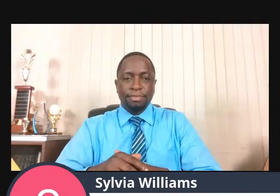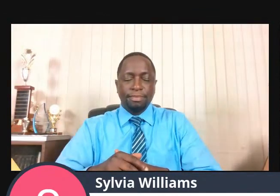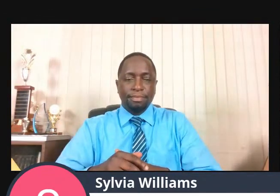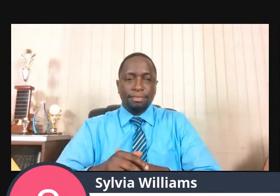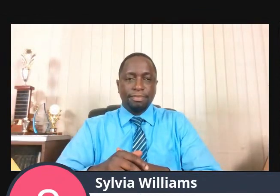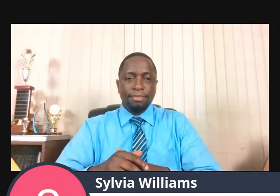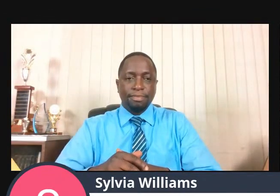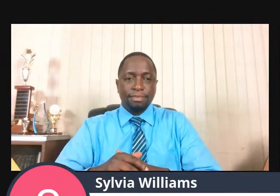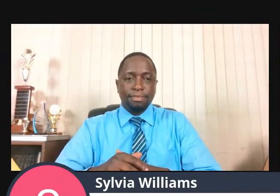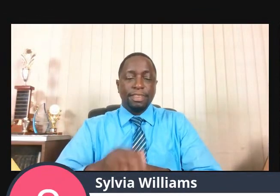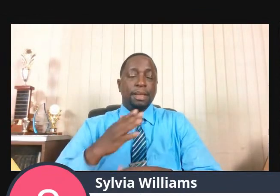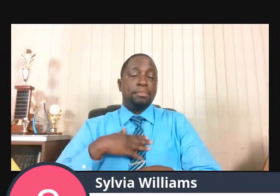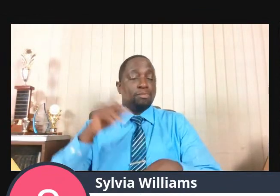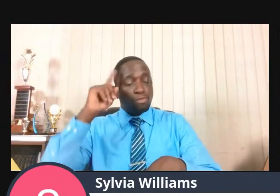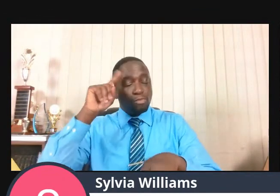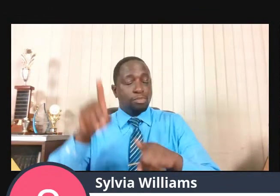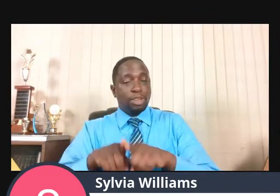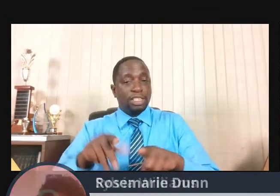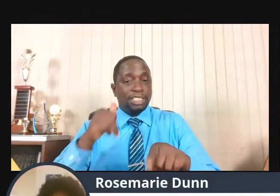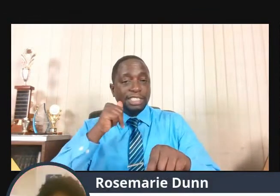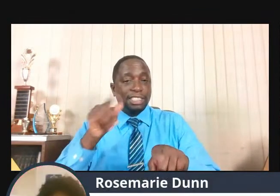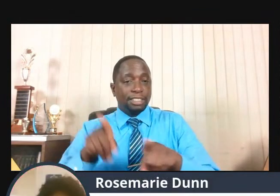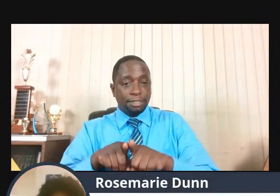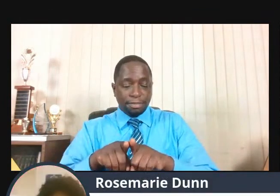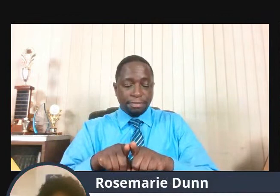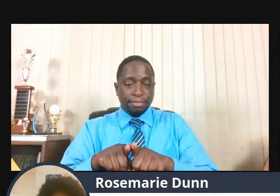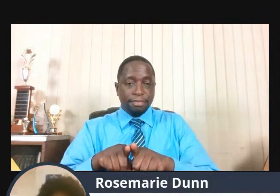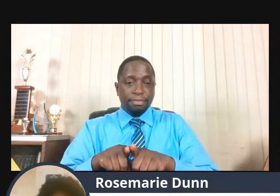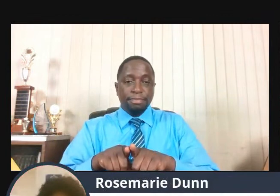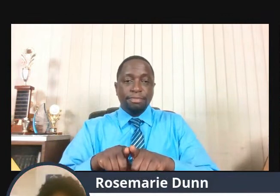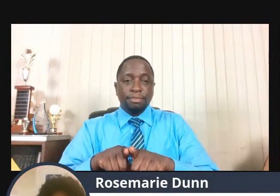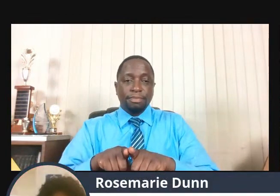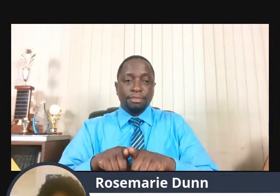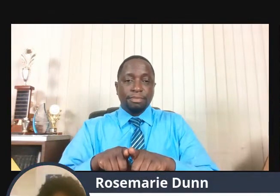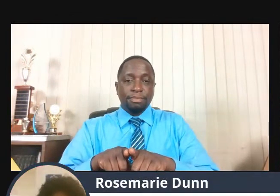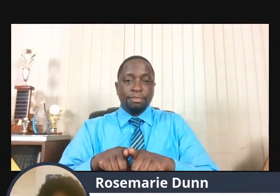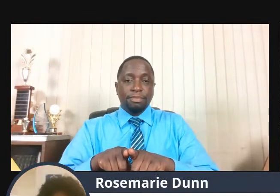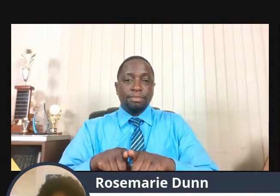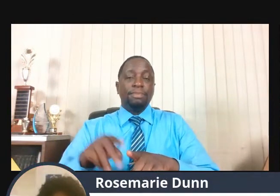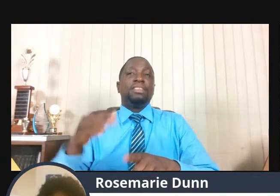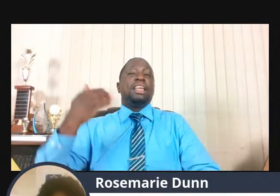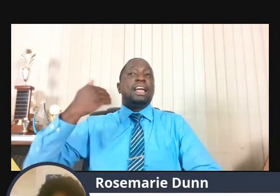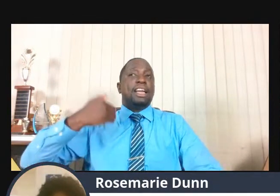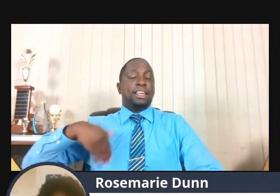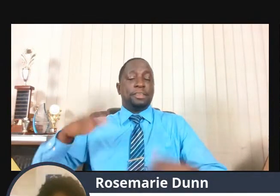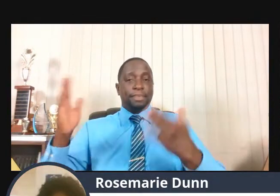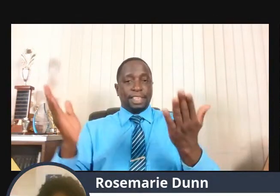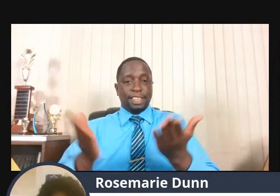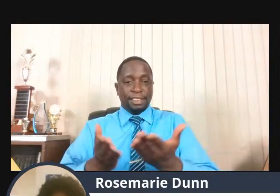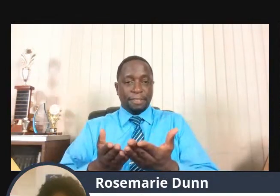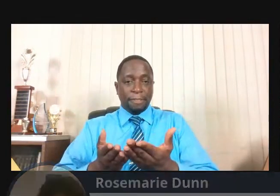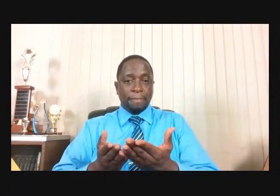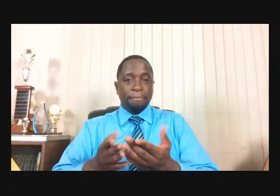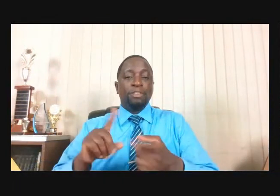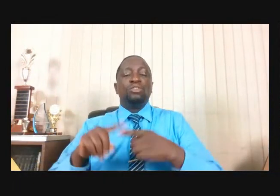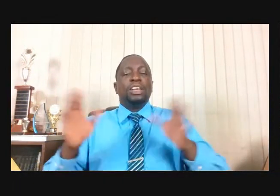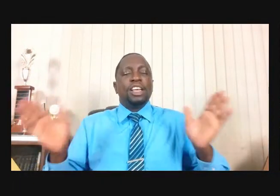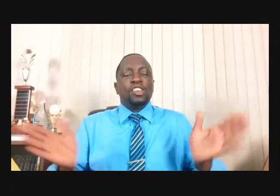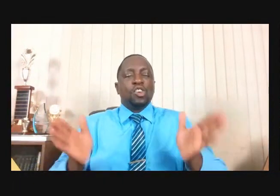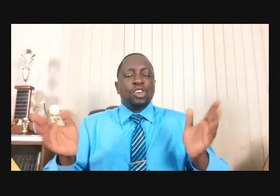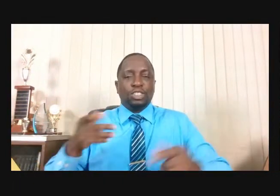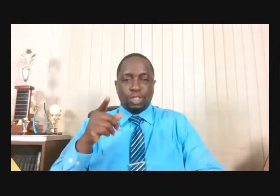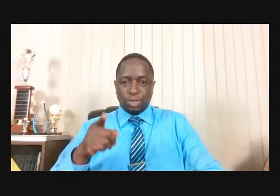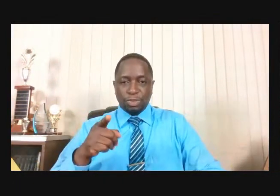My brothers and my sisters, I'm just here to encourage you